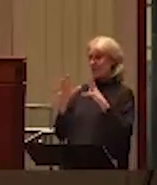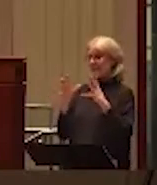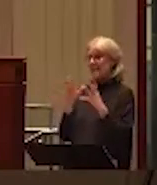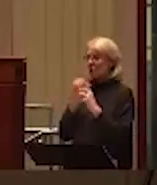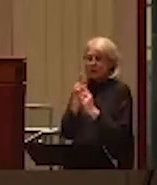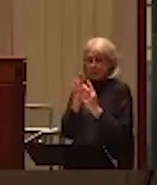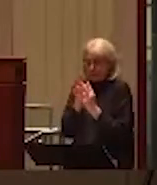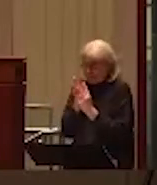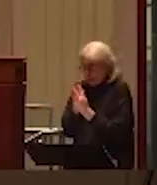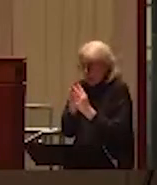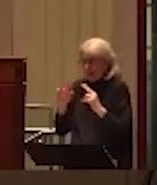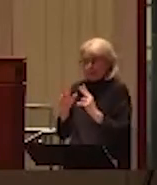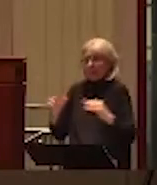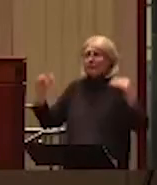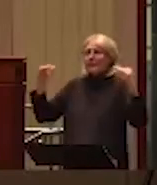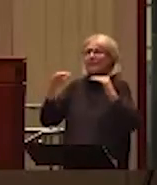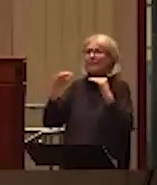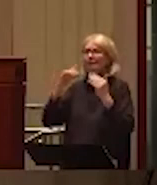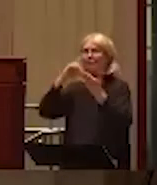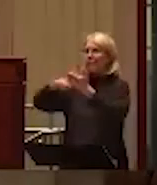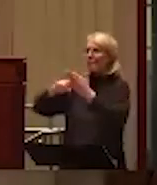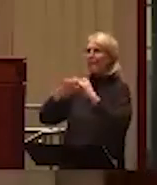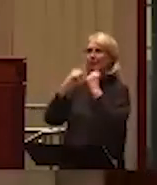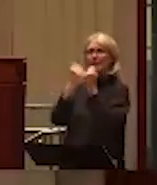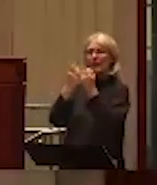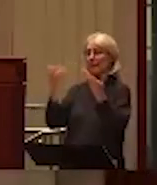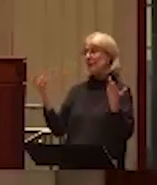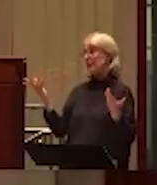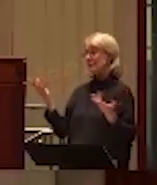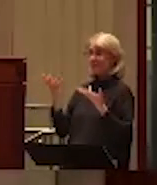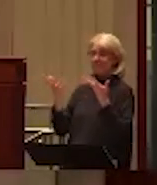couple. Yeah, I'm not sure how to address this question.